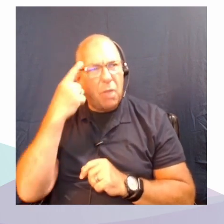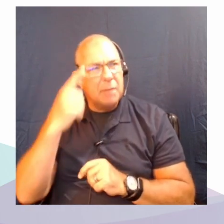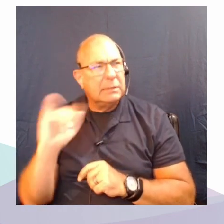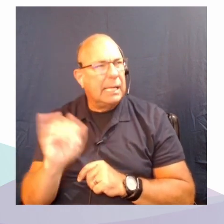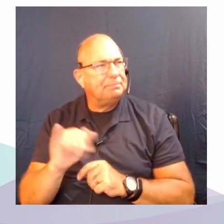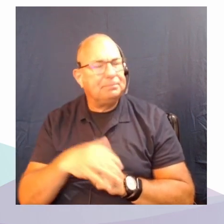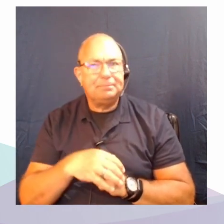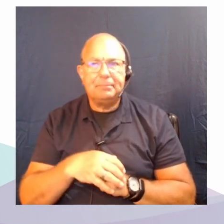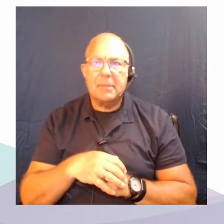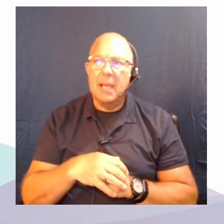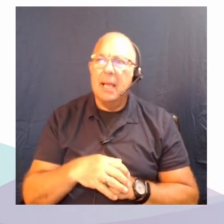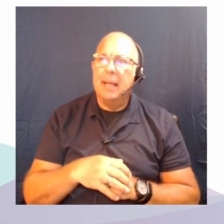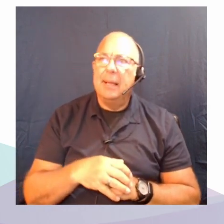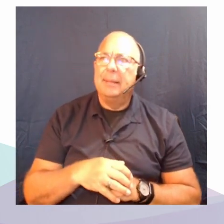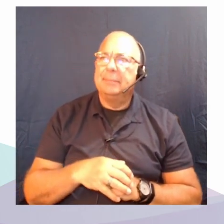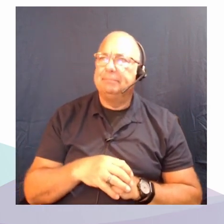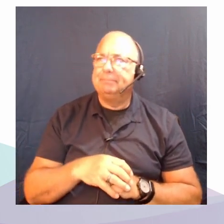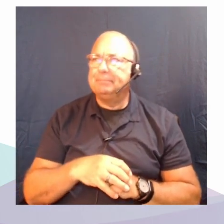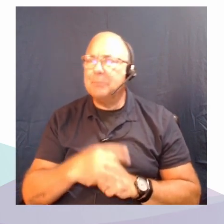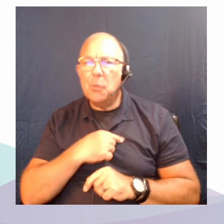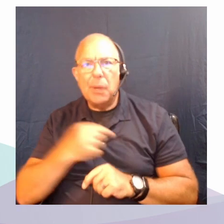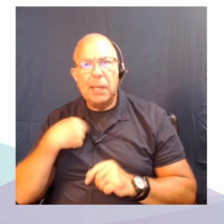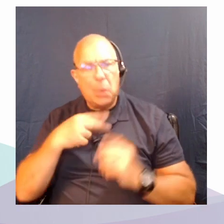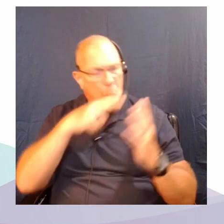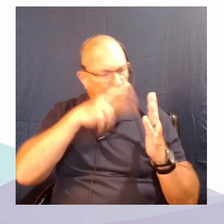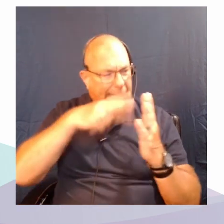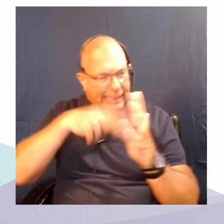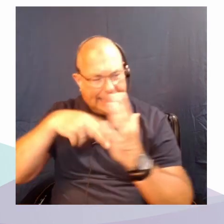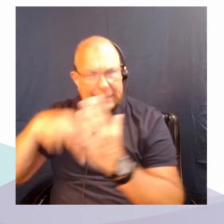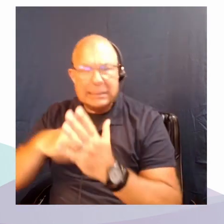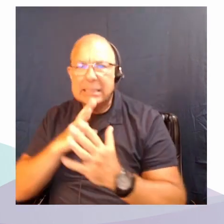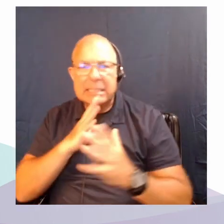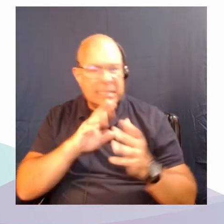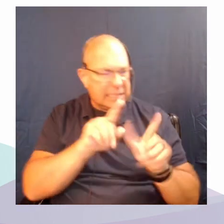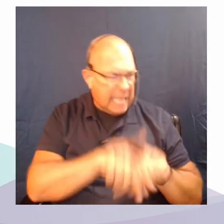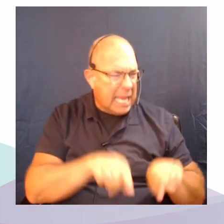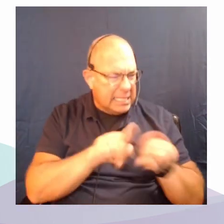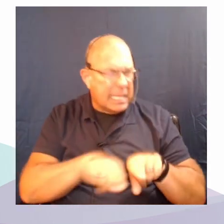we were reading a lot of things and they were kind of saying the same basic points.